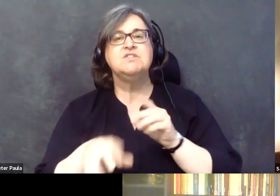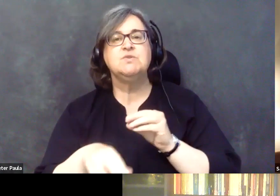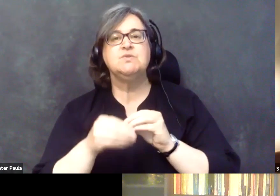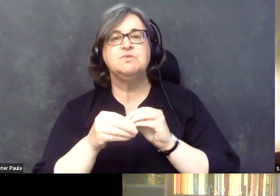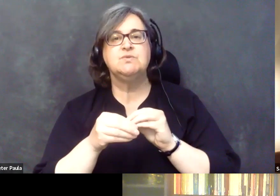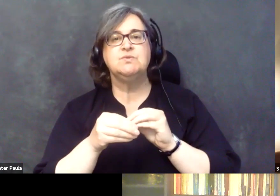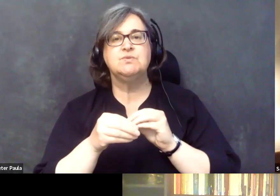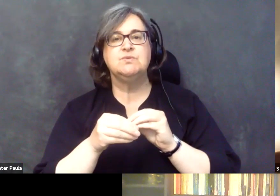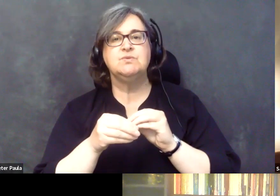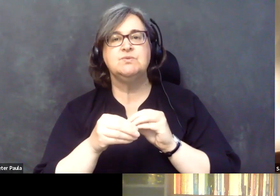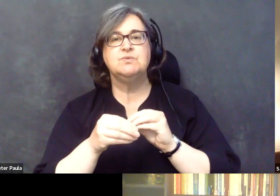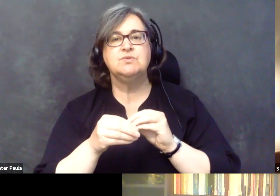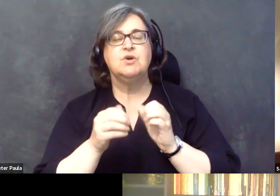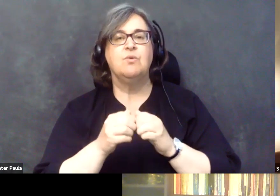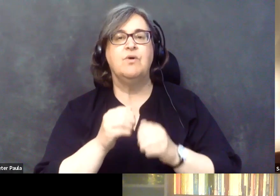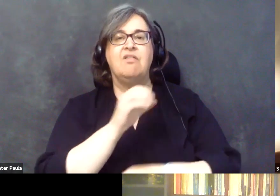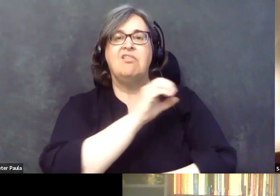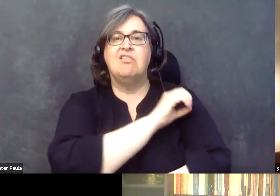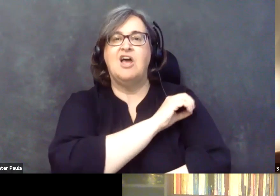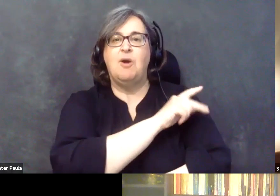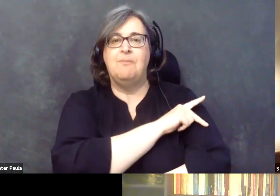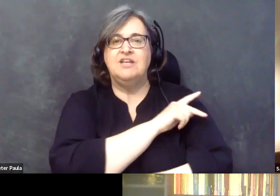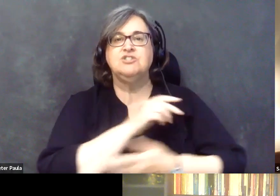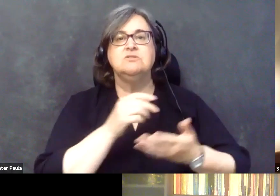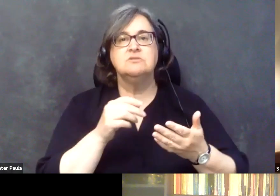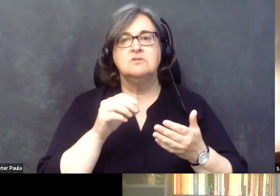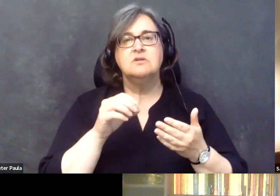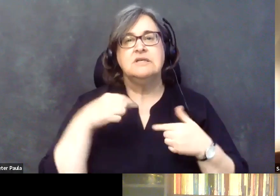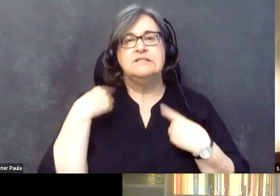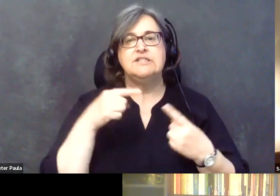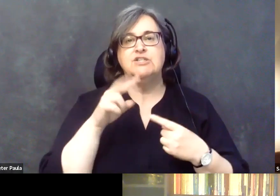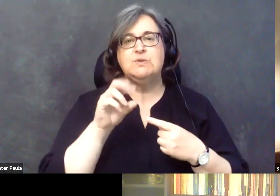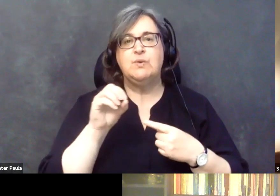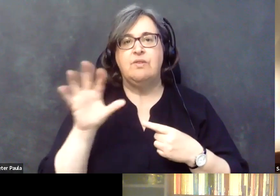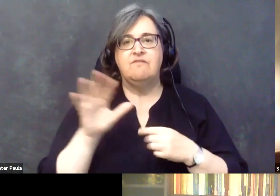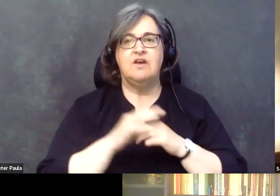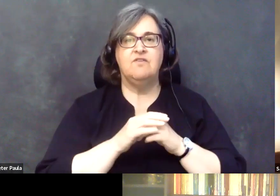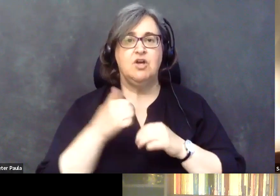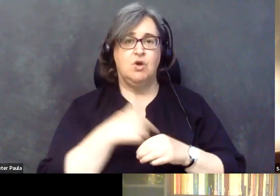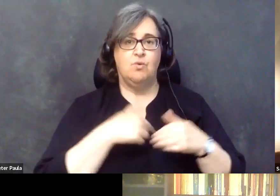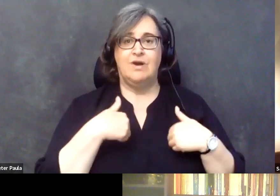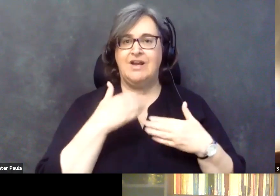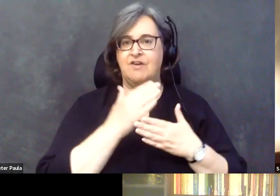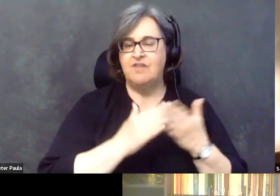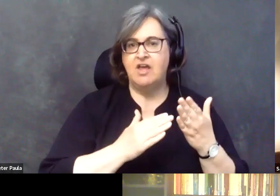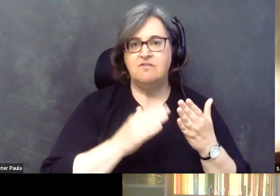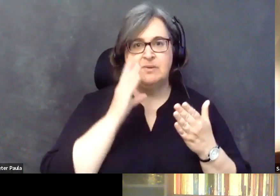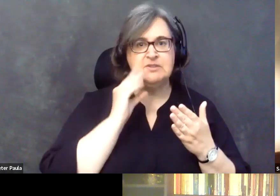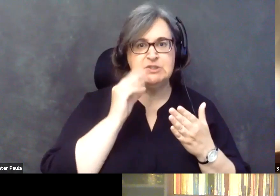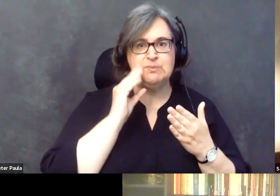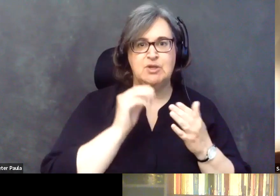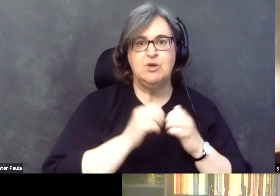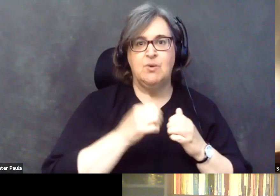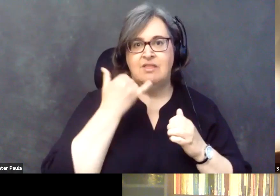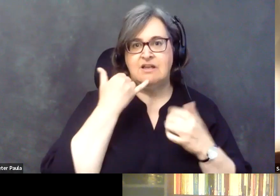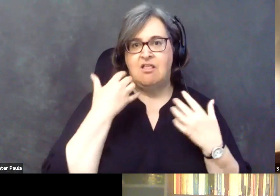outreach with our patients since 2005. So we have had some experience with telehealth over the